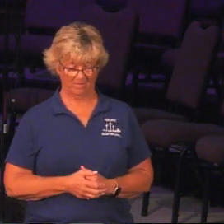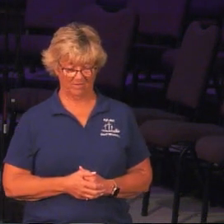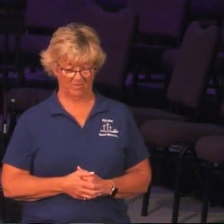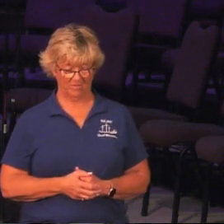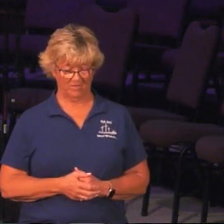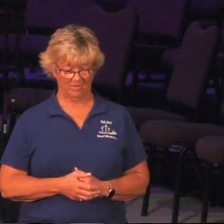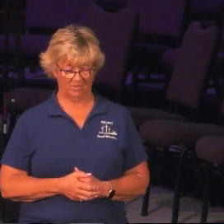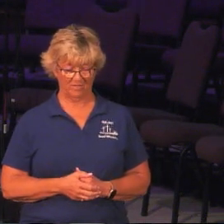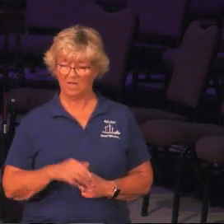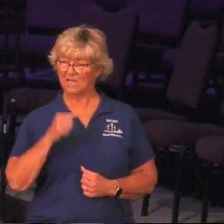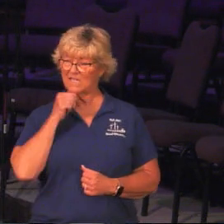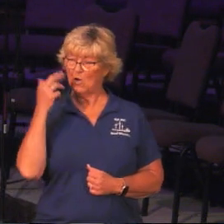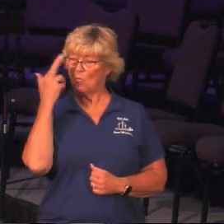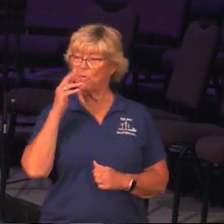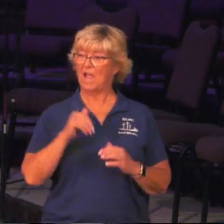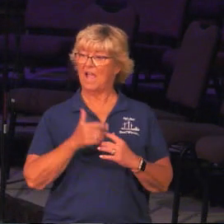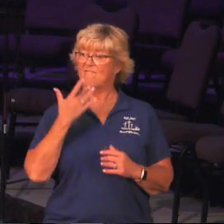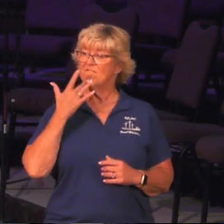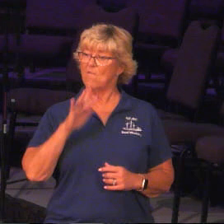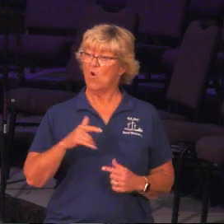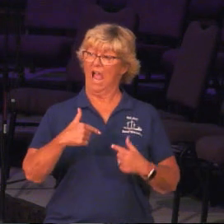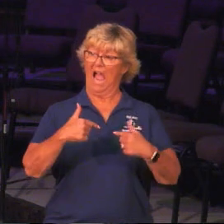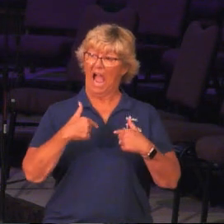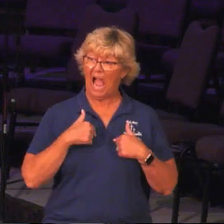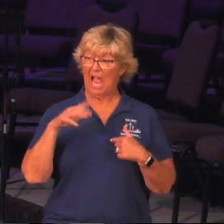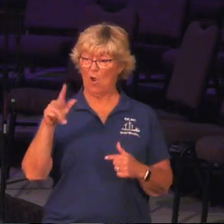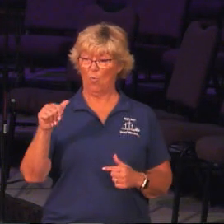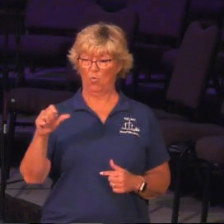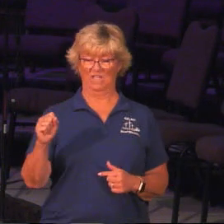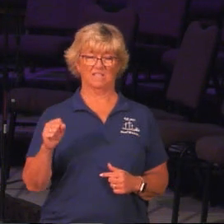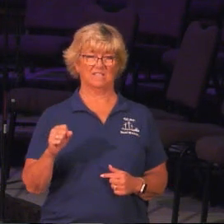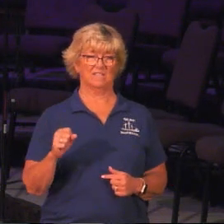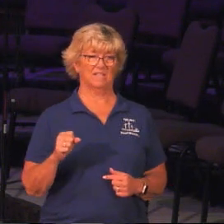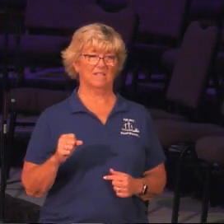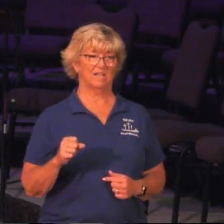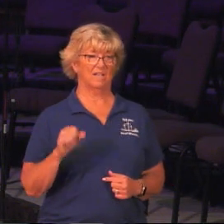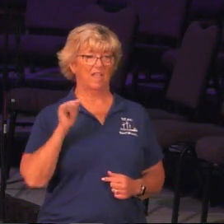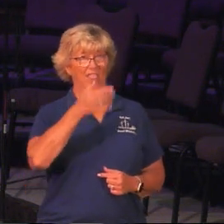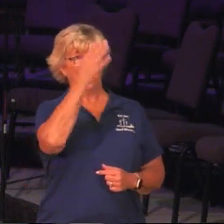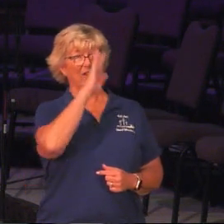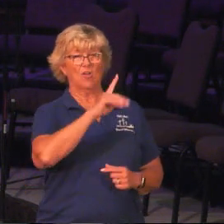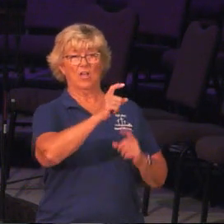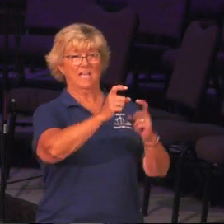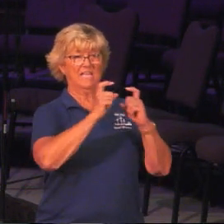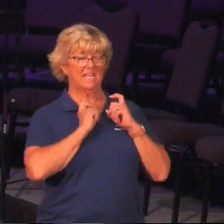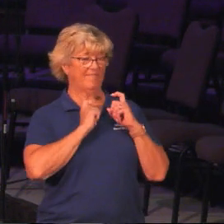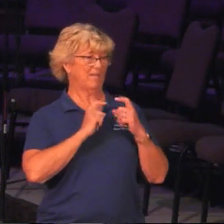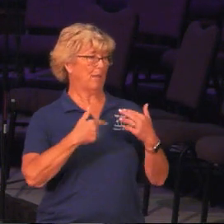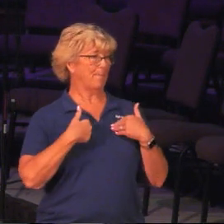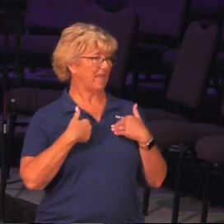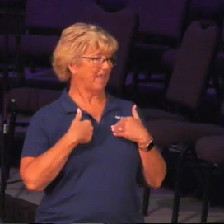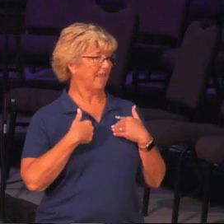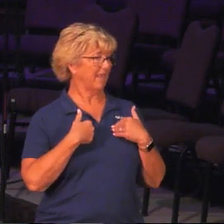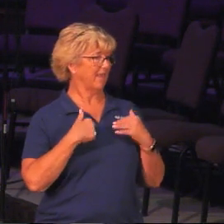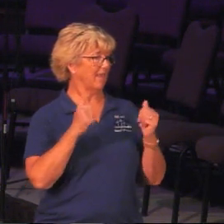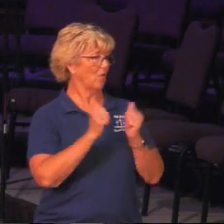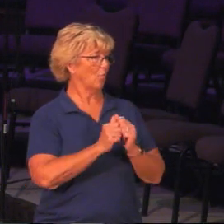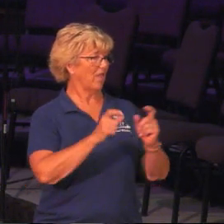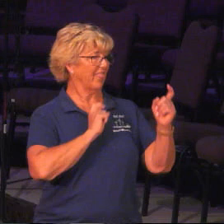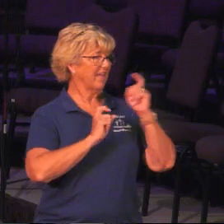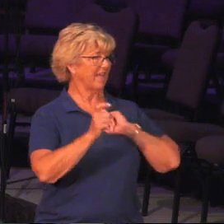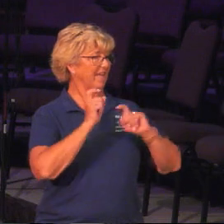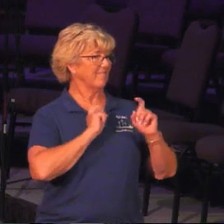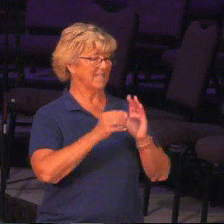that didn't realize how fortunate I was, that God had gifted me with gifts